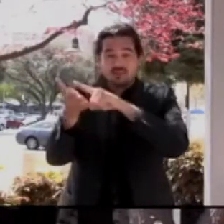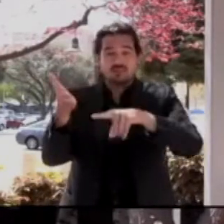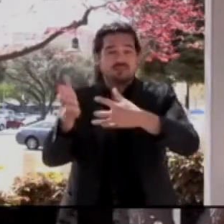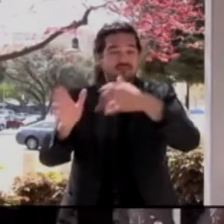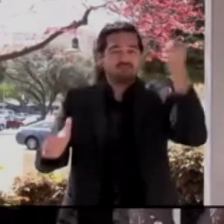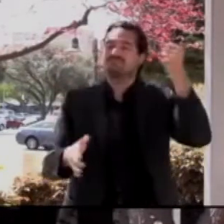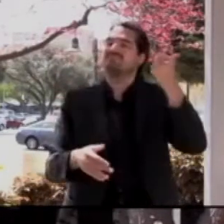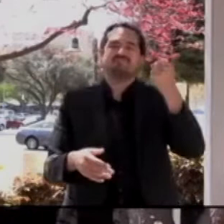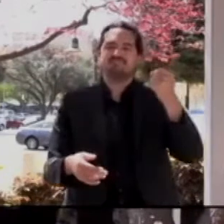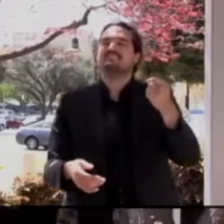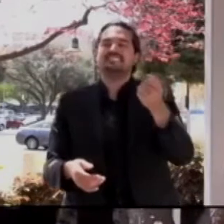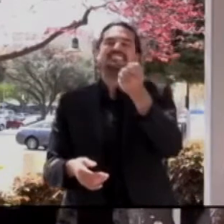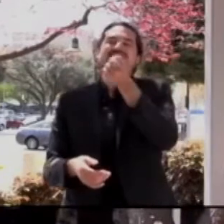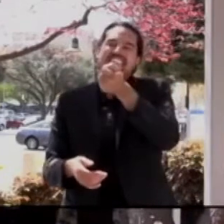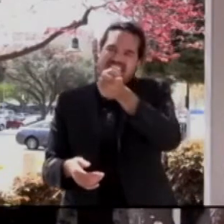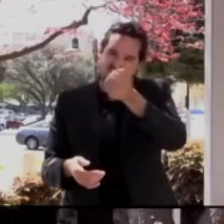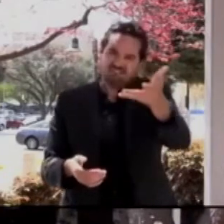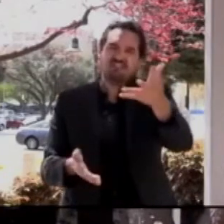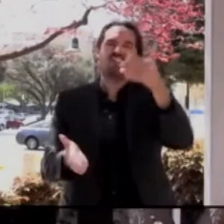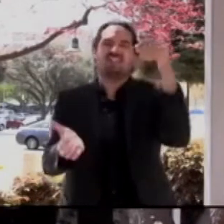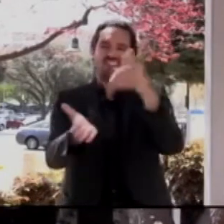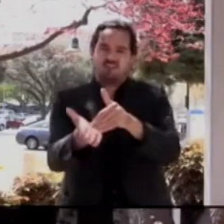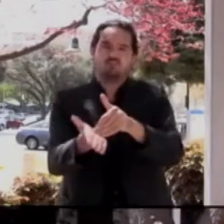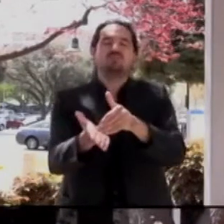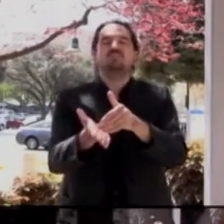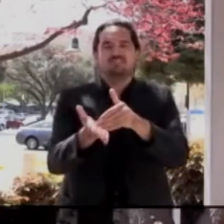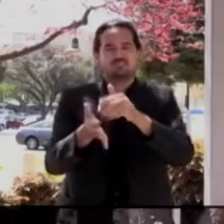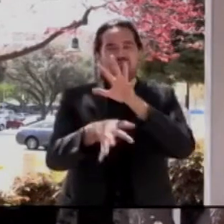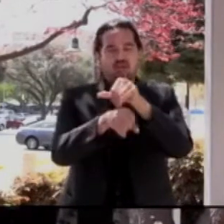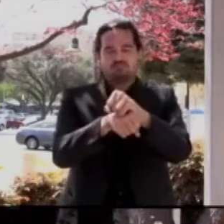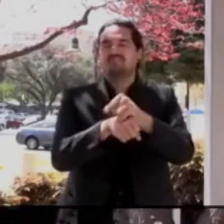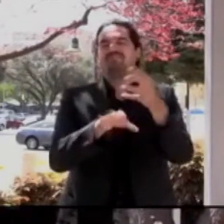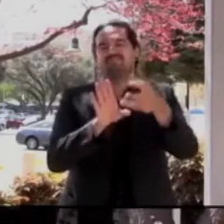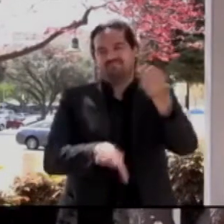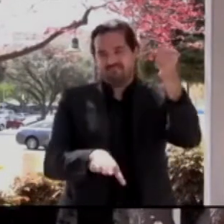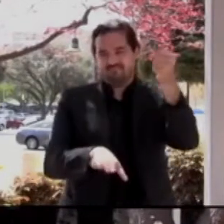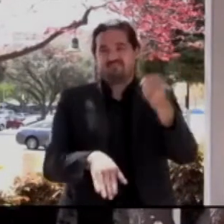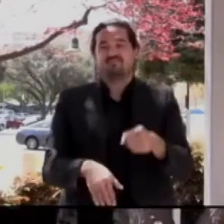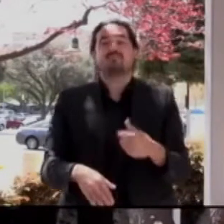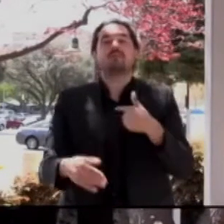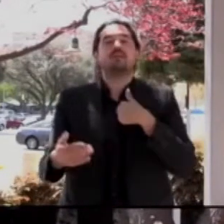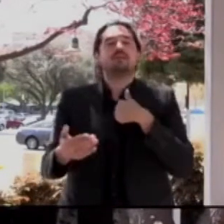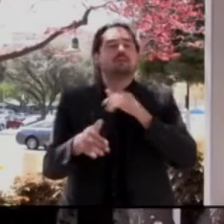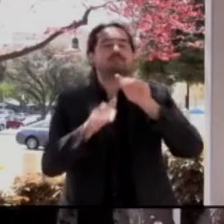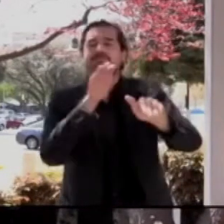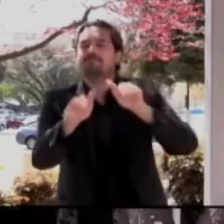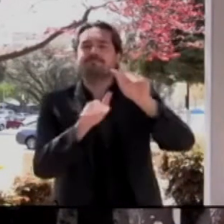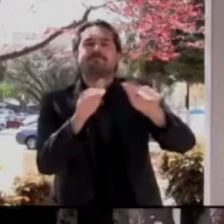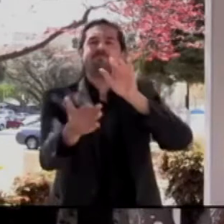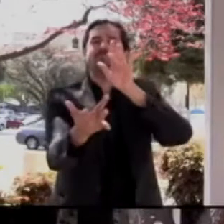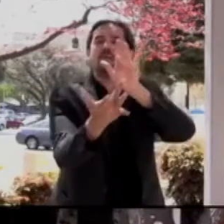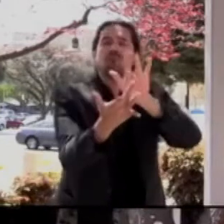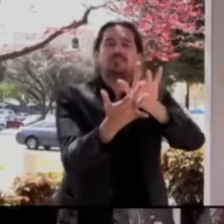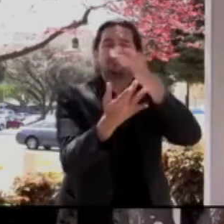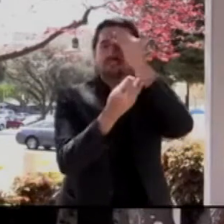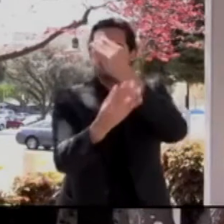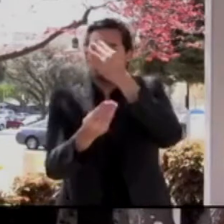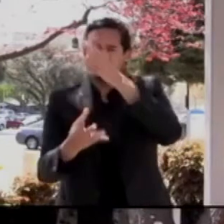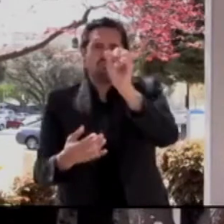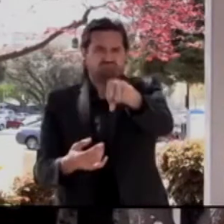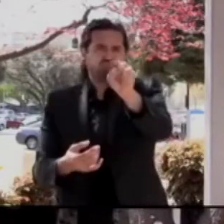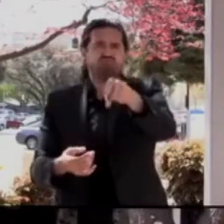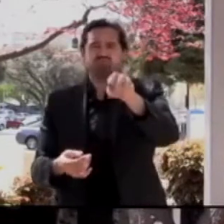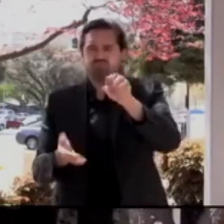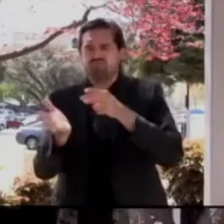We could get you that information. As far as outreaching to those communities, you're absolutely right. We certainly have utilized that one-shot